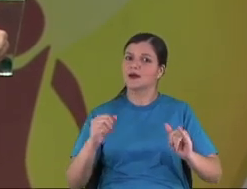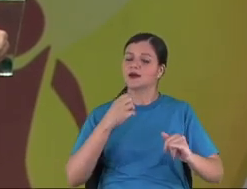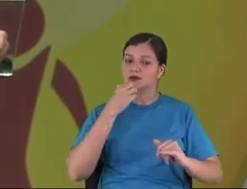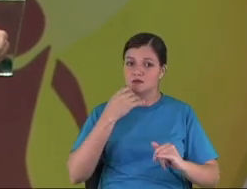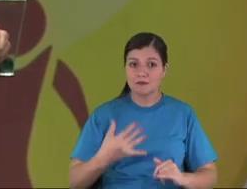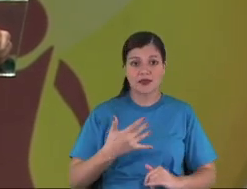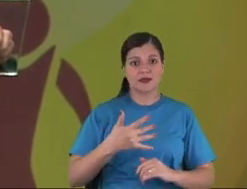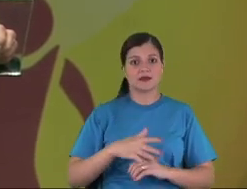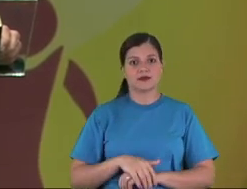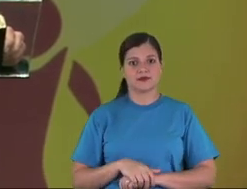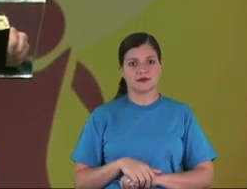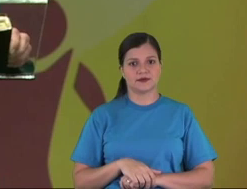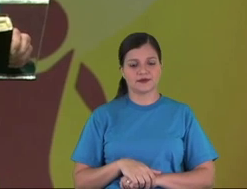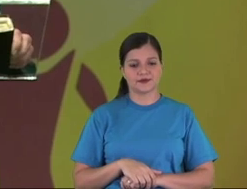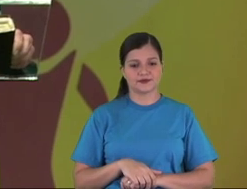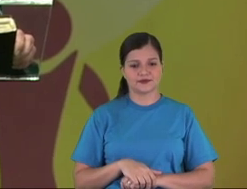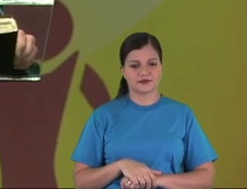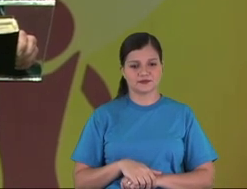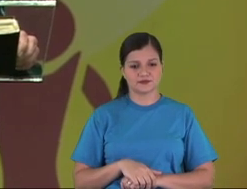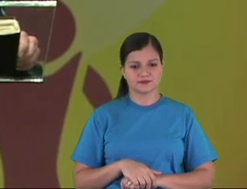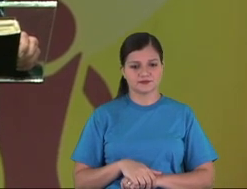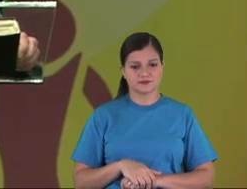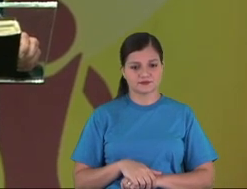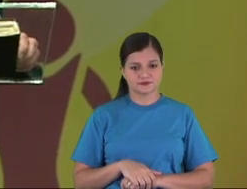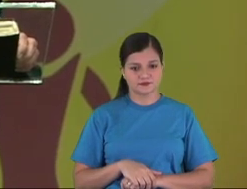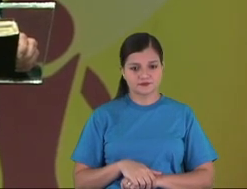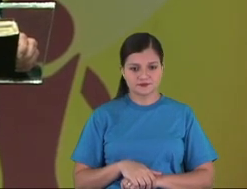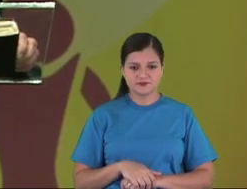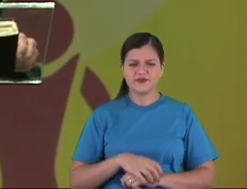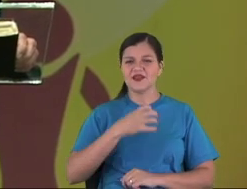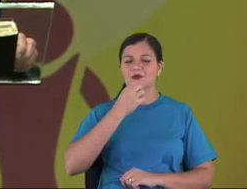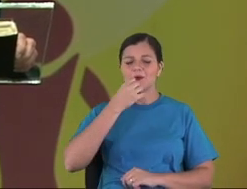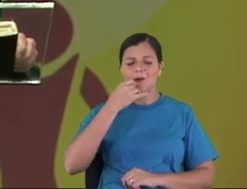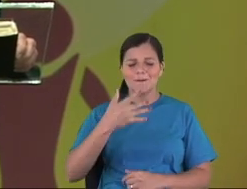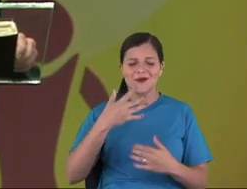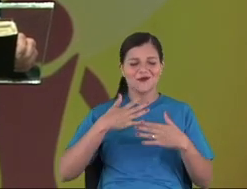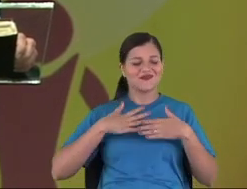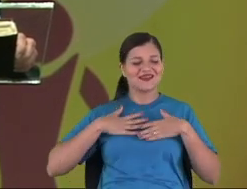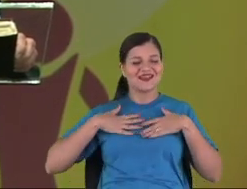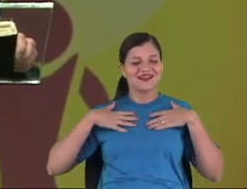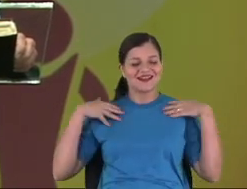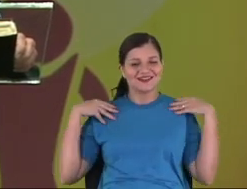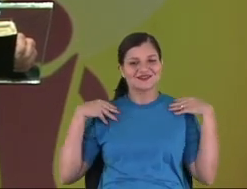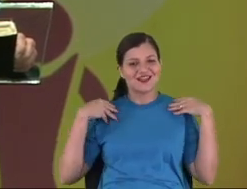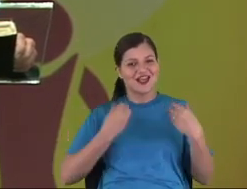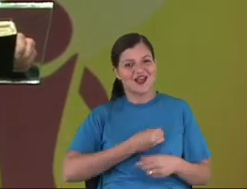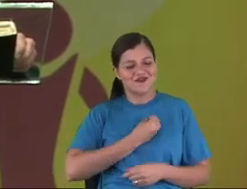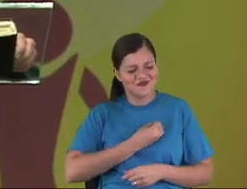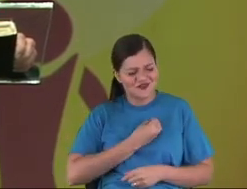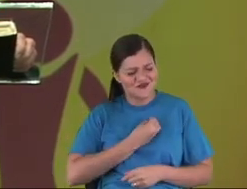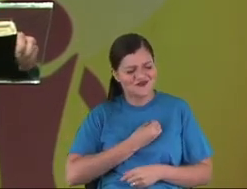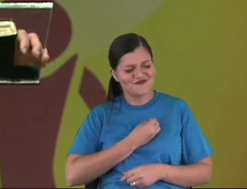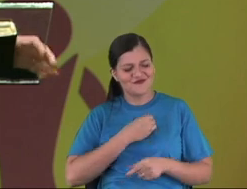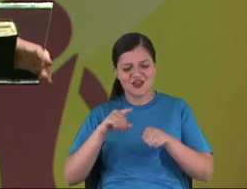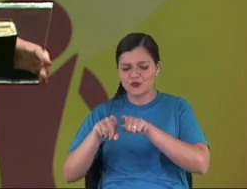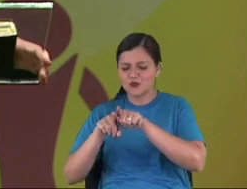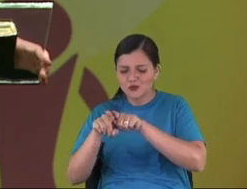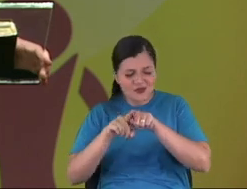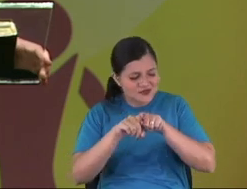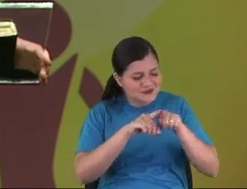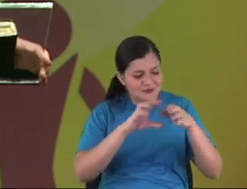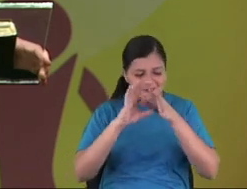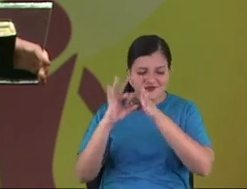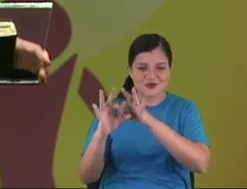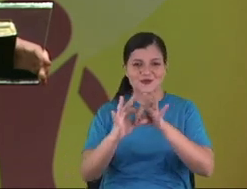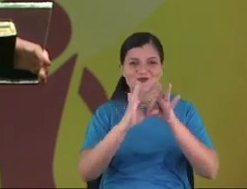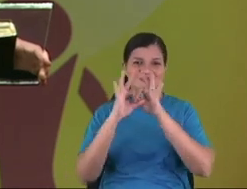in harmony, peace, in harmony. Oh, it's so good when the brothers and sisters